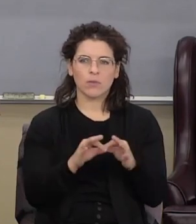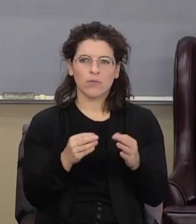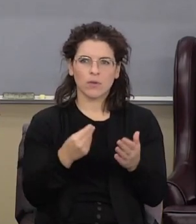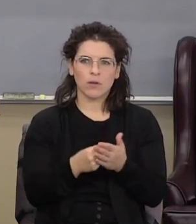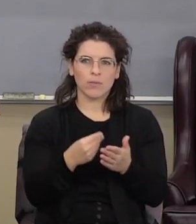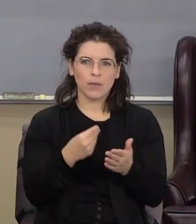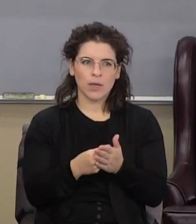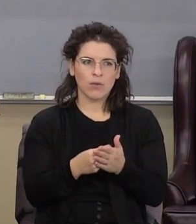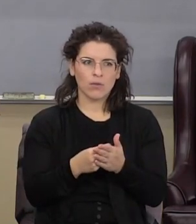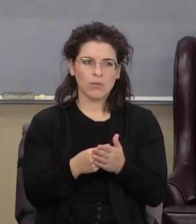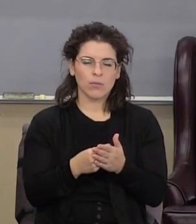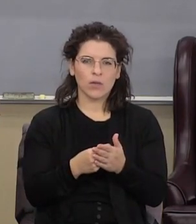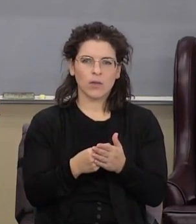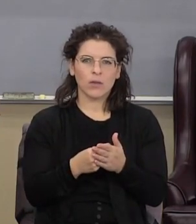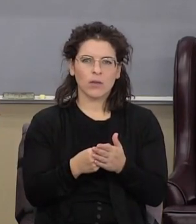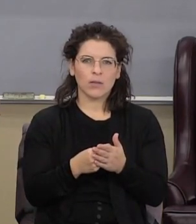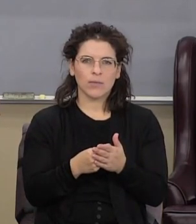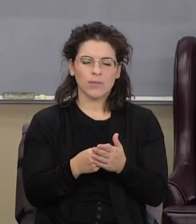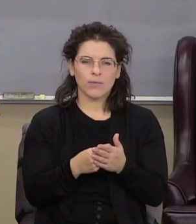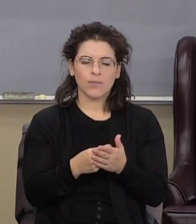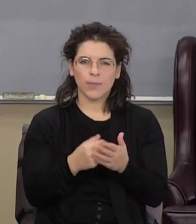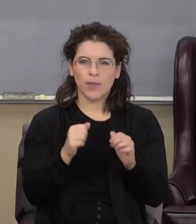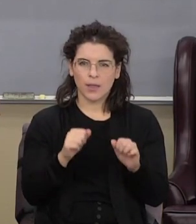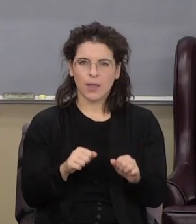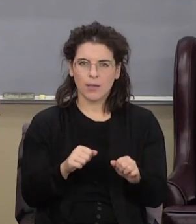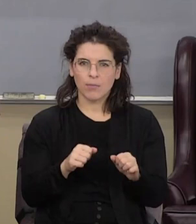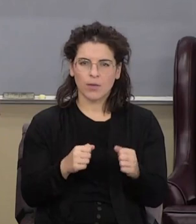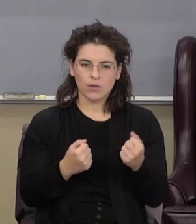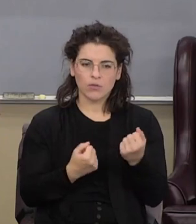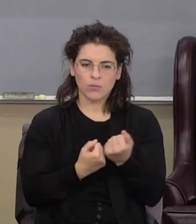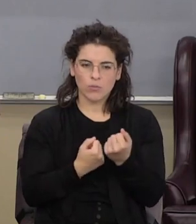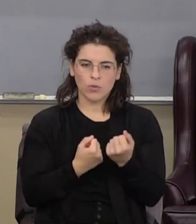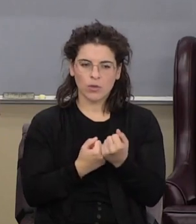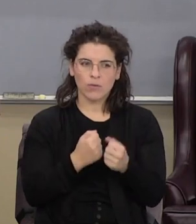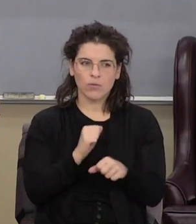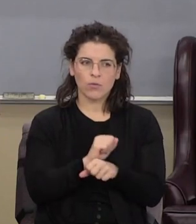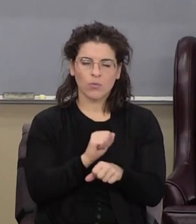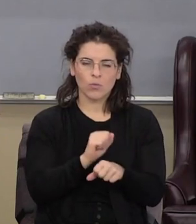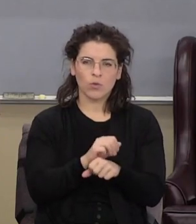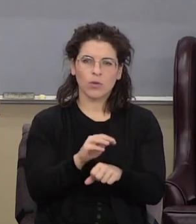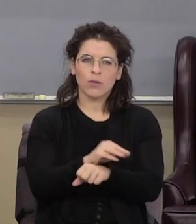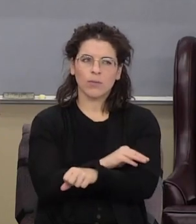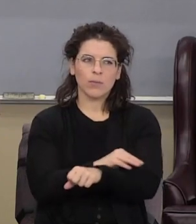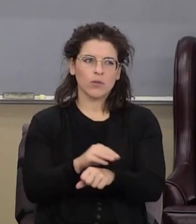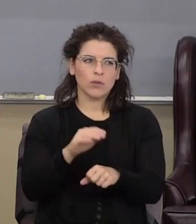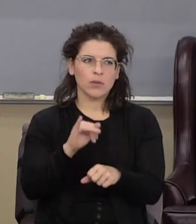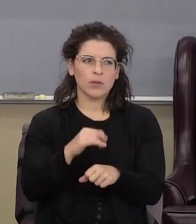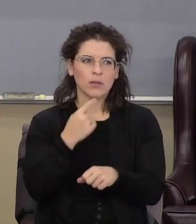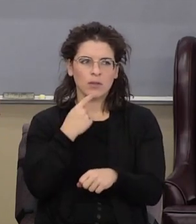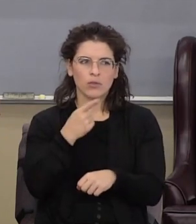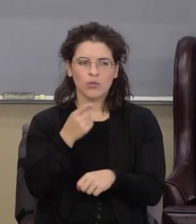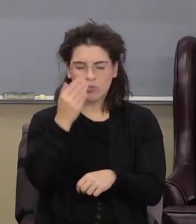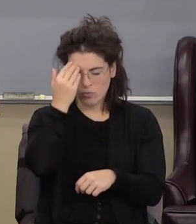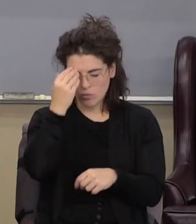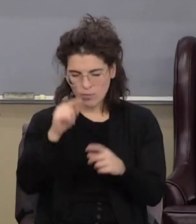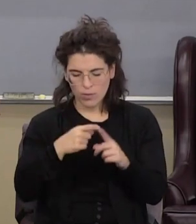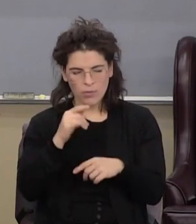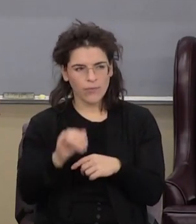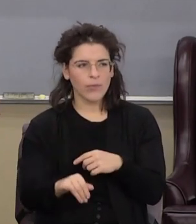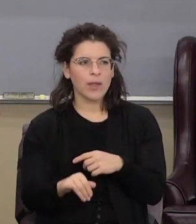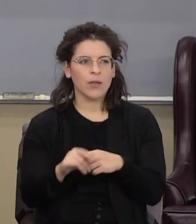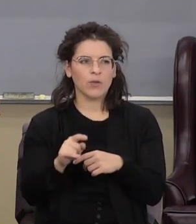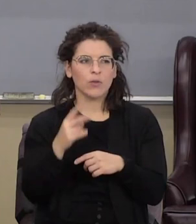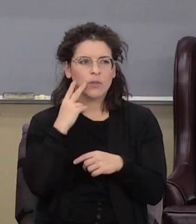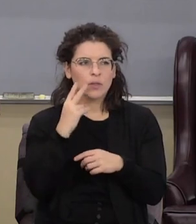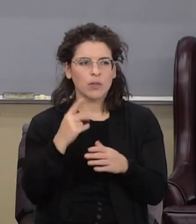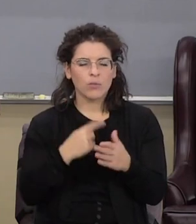money that can be put into the work of the ministry. And I say that to you just so you know about it. Otherwise, you